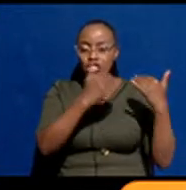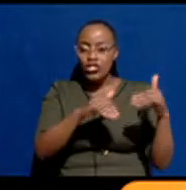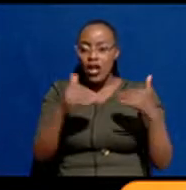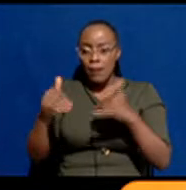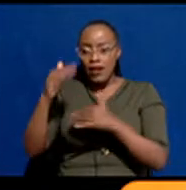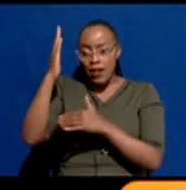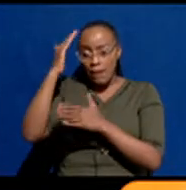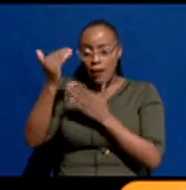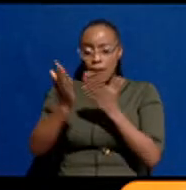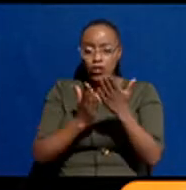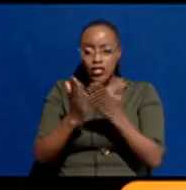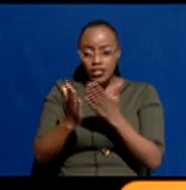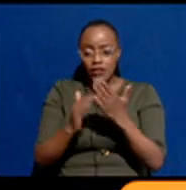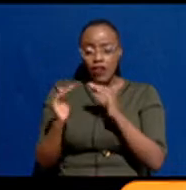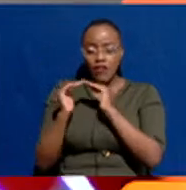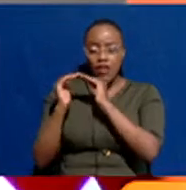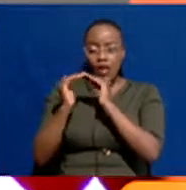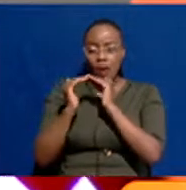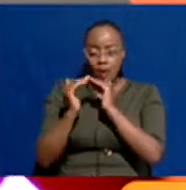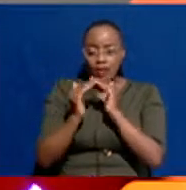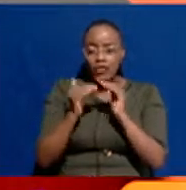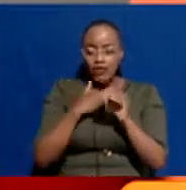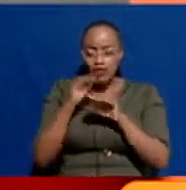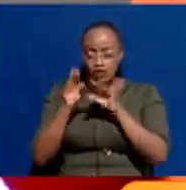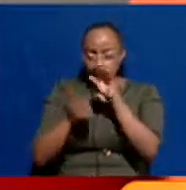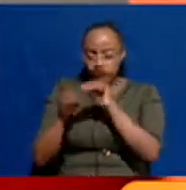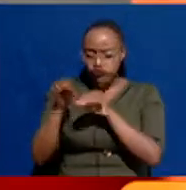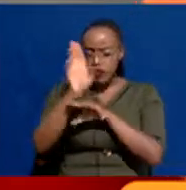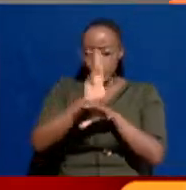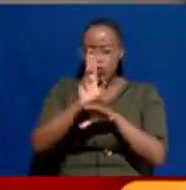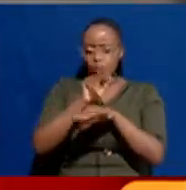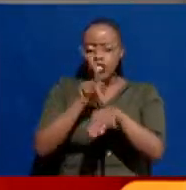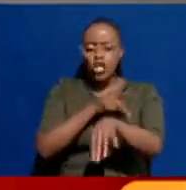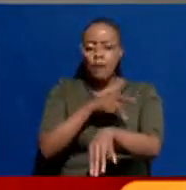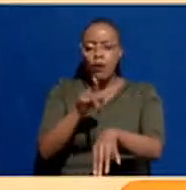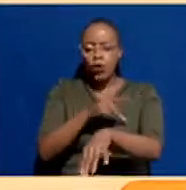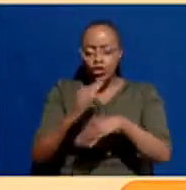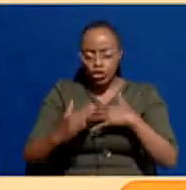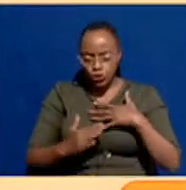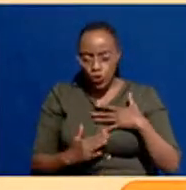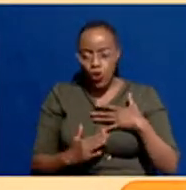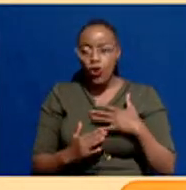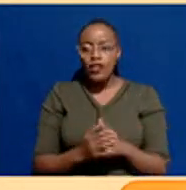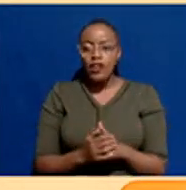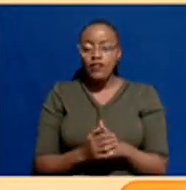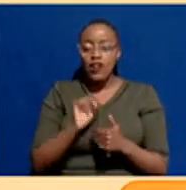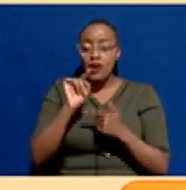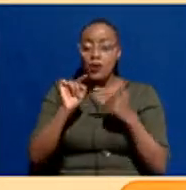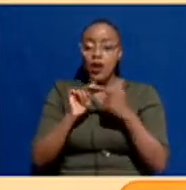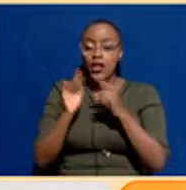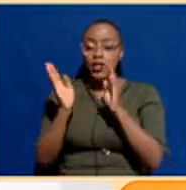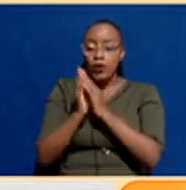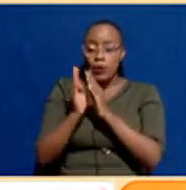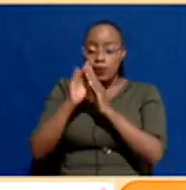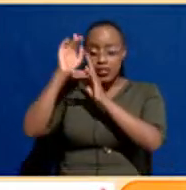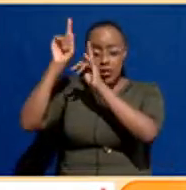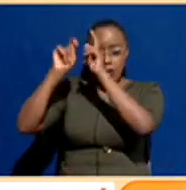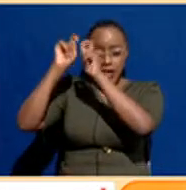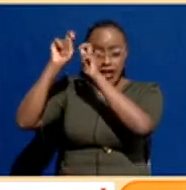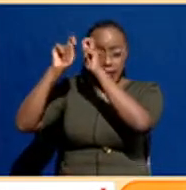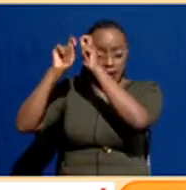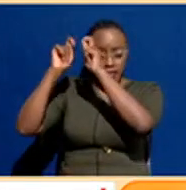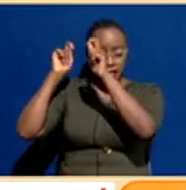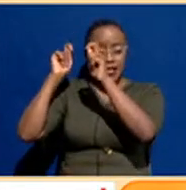memorial service, her peers waxed lyrical and used poetry to honor her. When you meet Wangari Mathai,